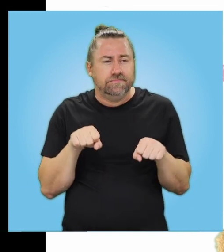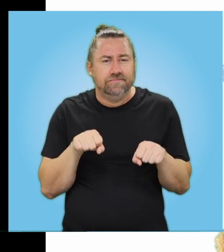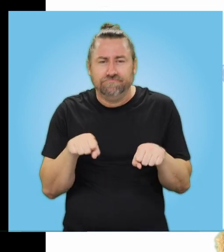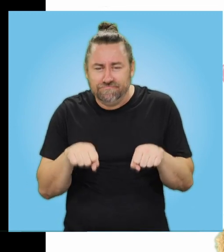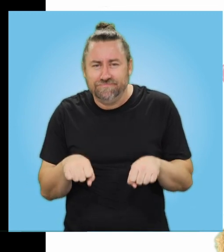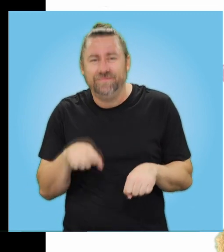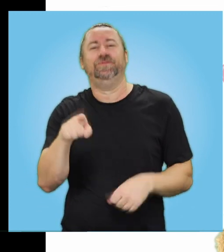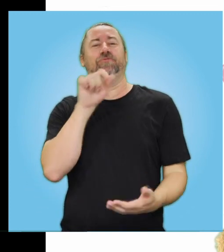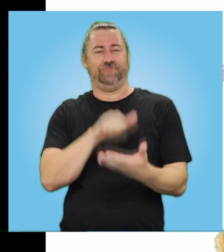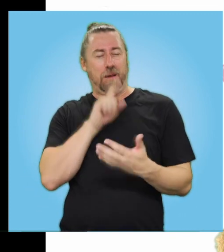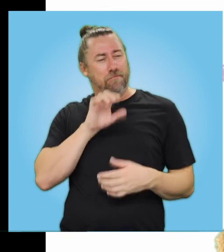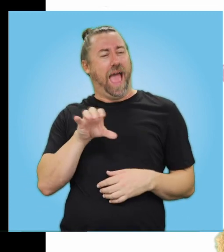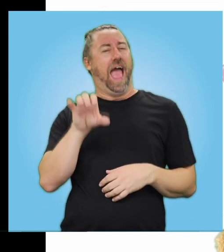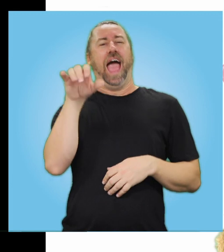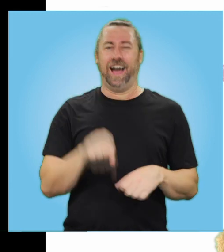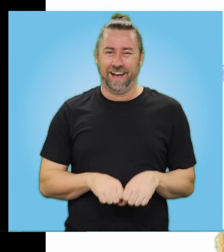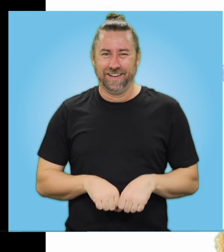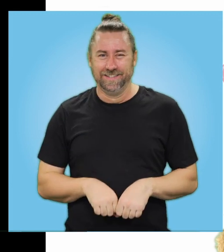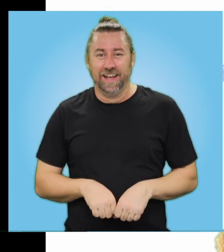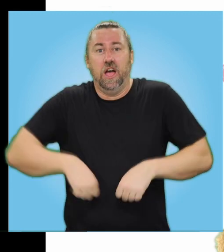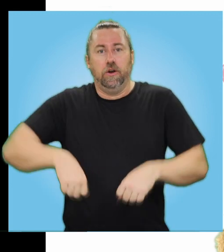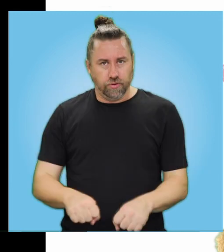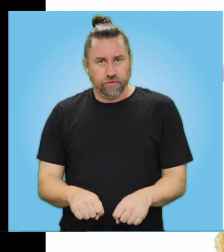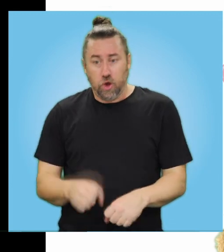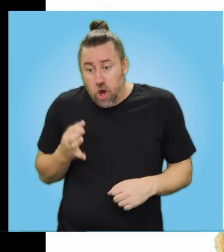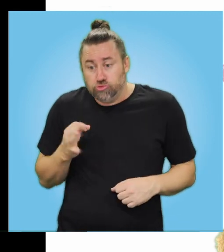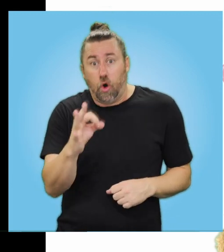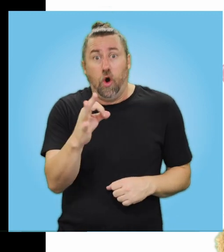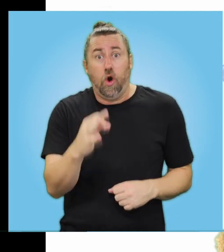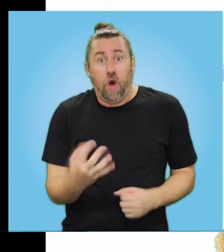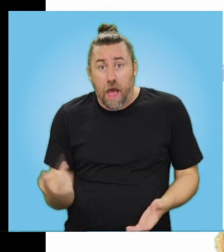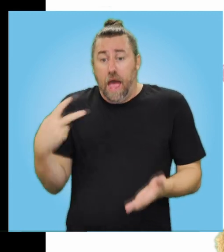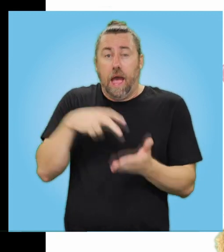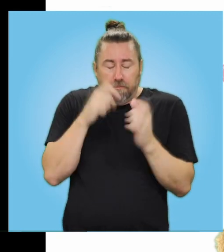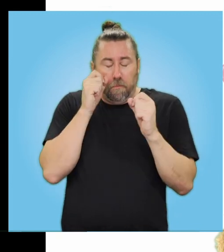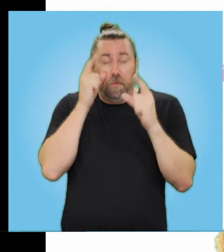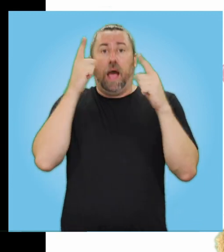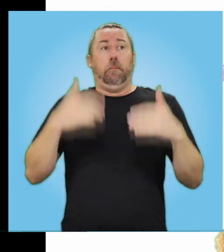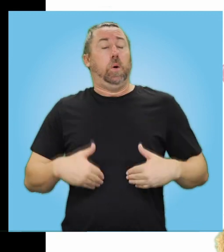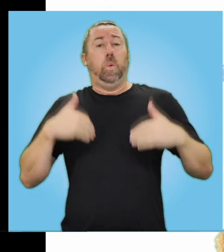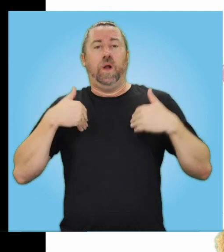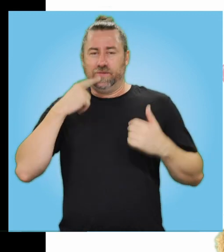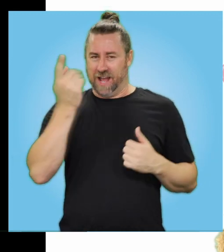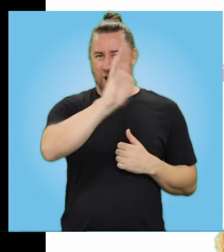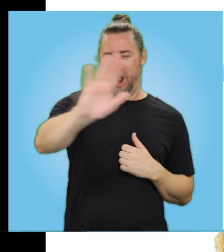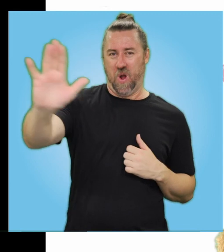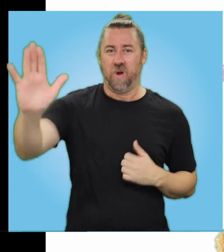And that is what they say. When horses get up in the morning, they always say hello.